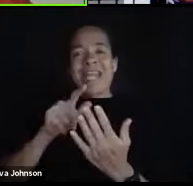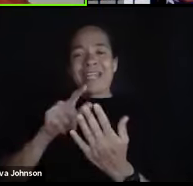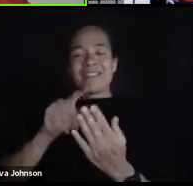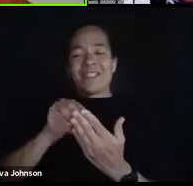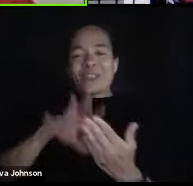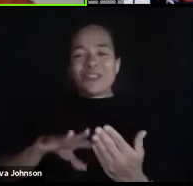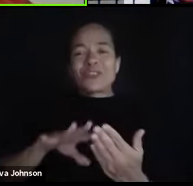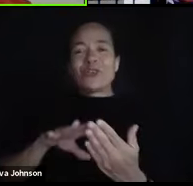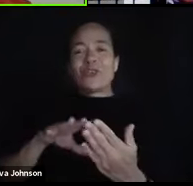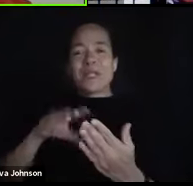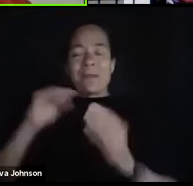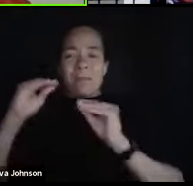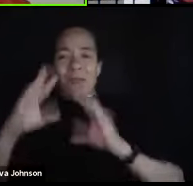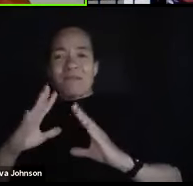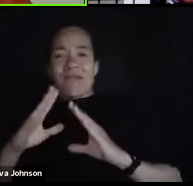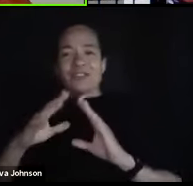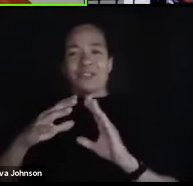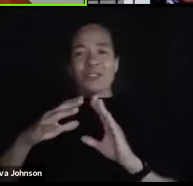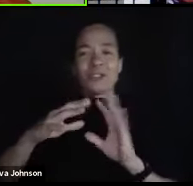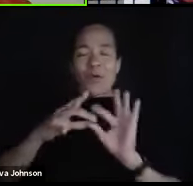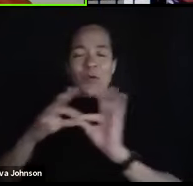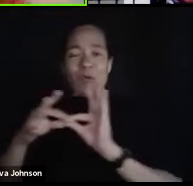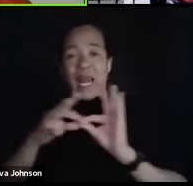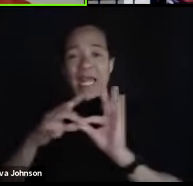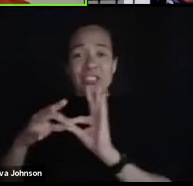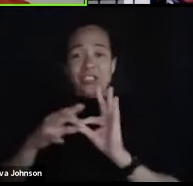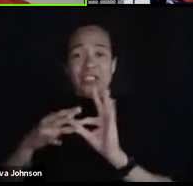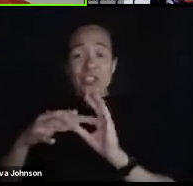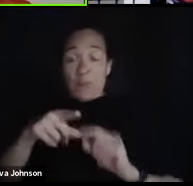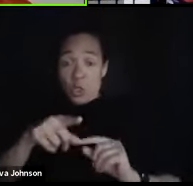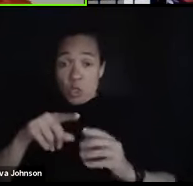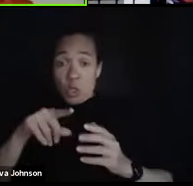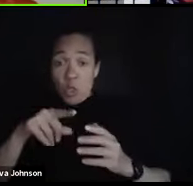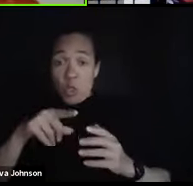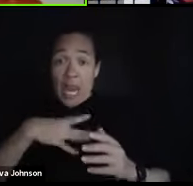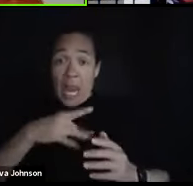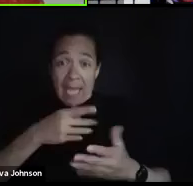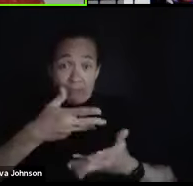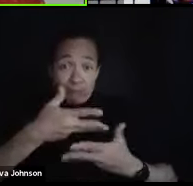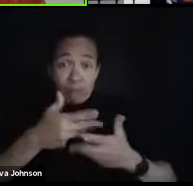do you mean to be intimidating when you're talking with students? Do you like talking with students?